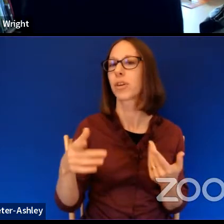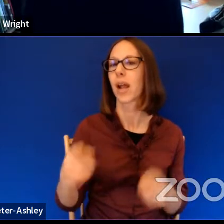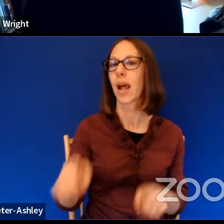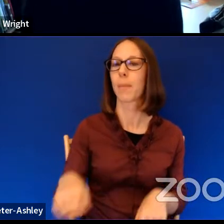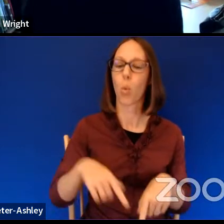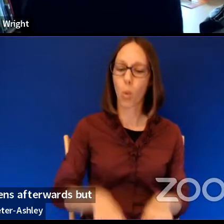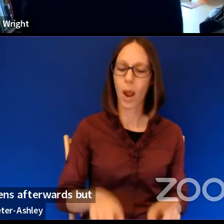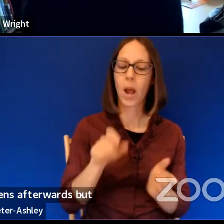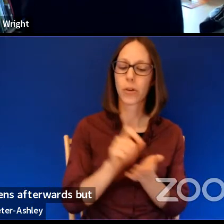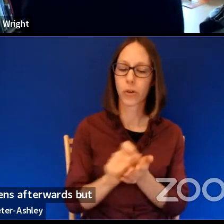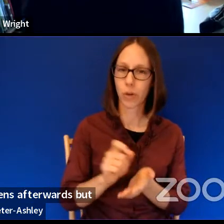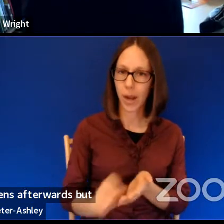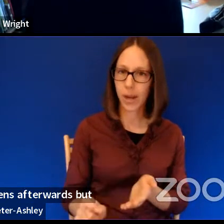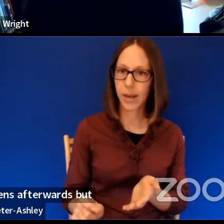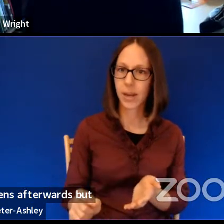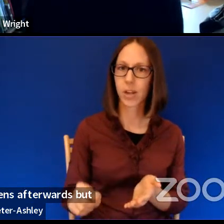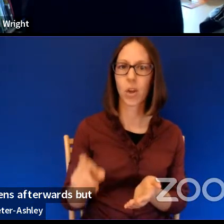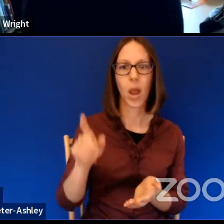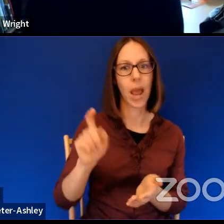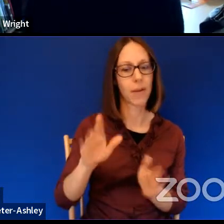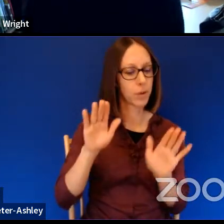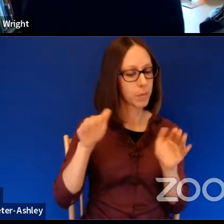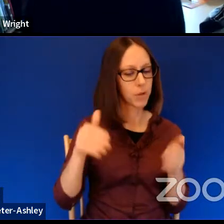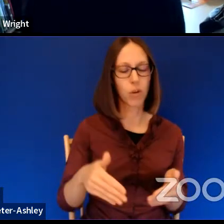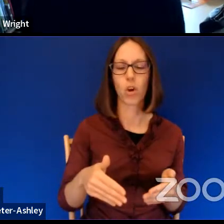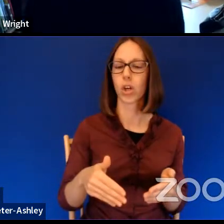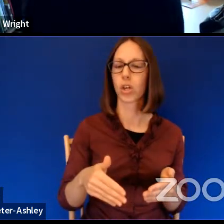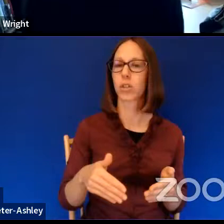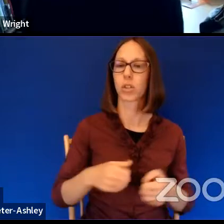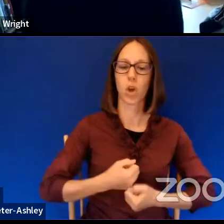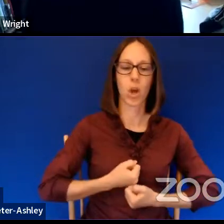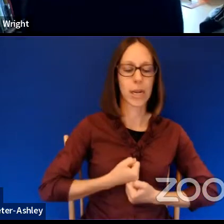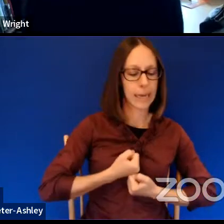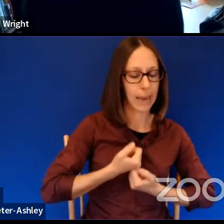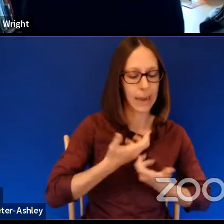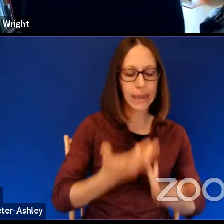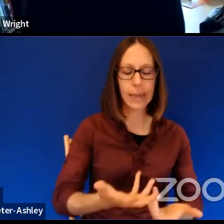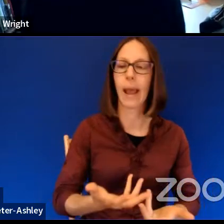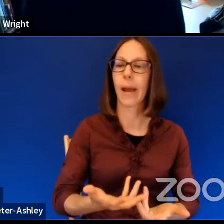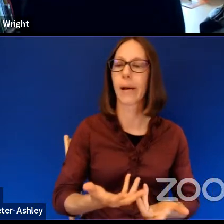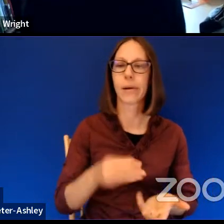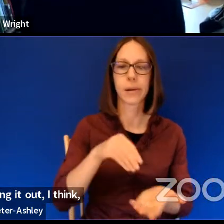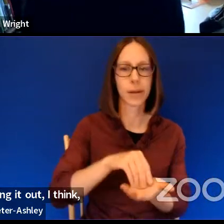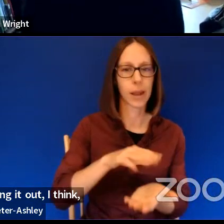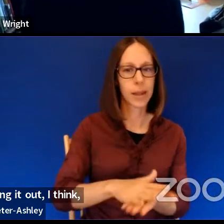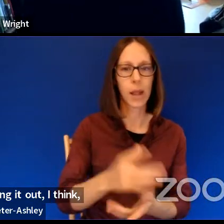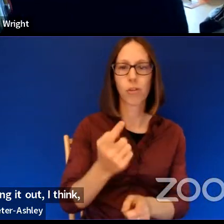doing it, you have to just be focused on getting it out, I think, and getting it right.